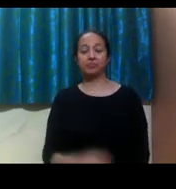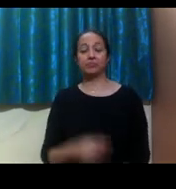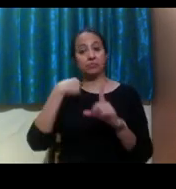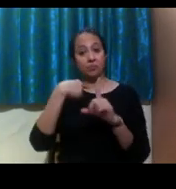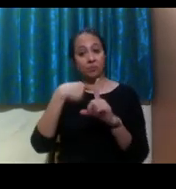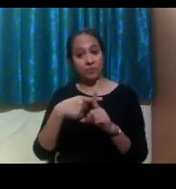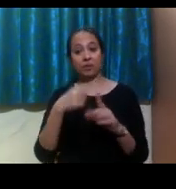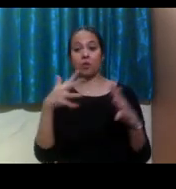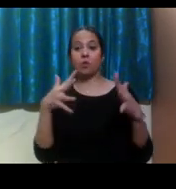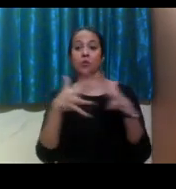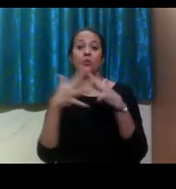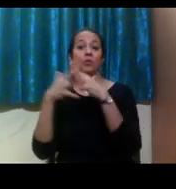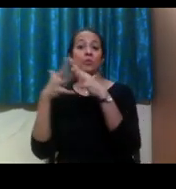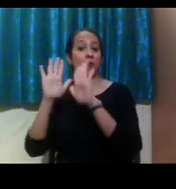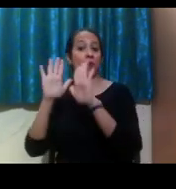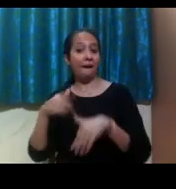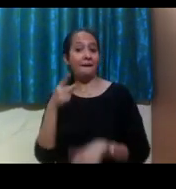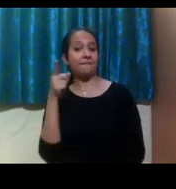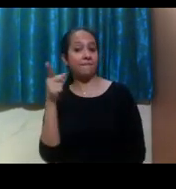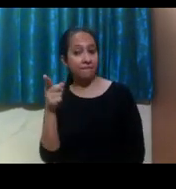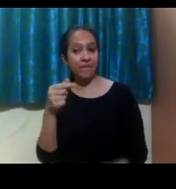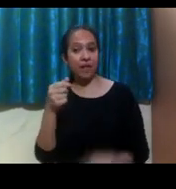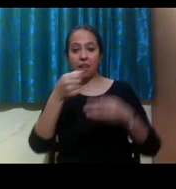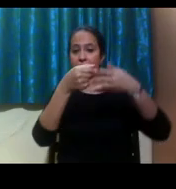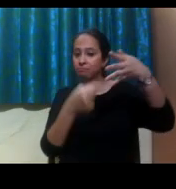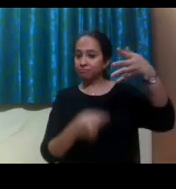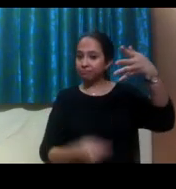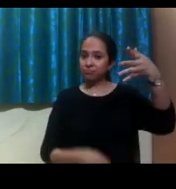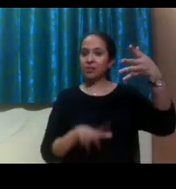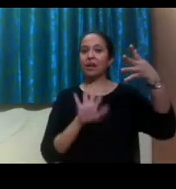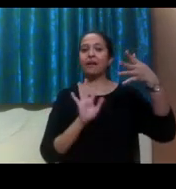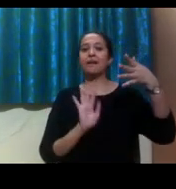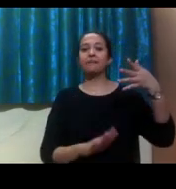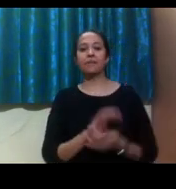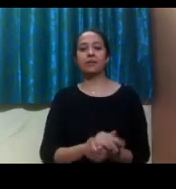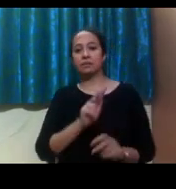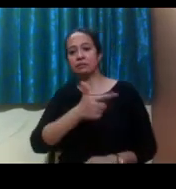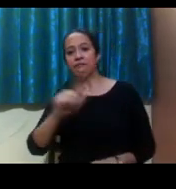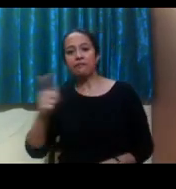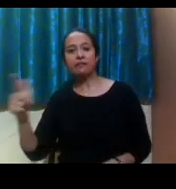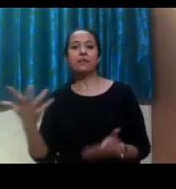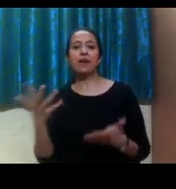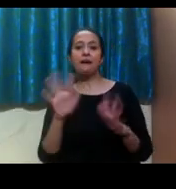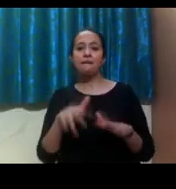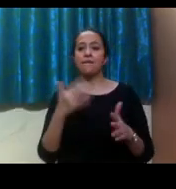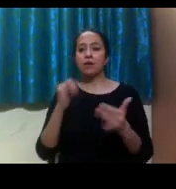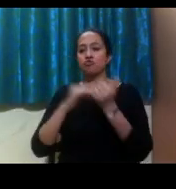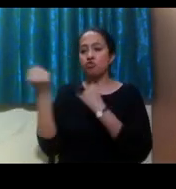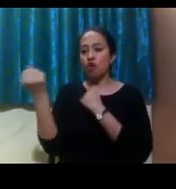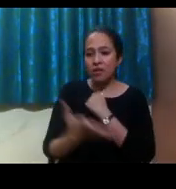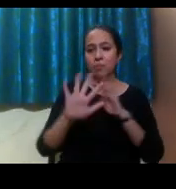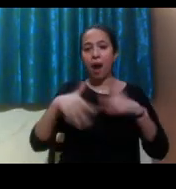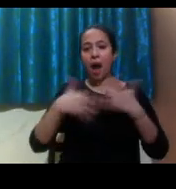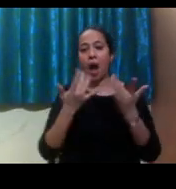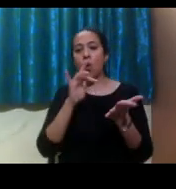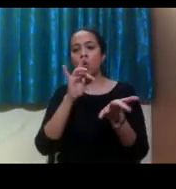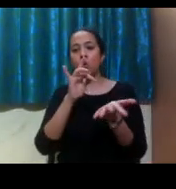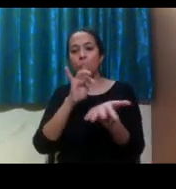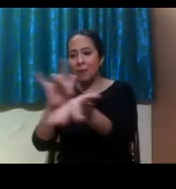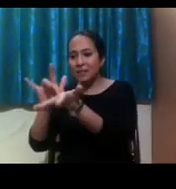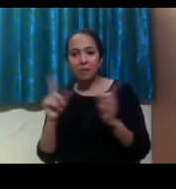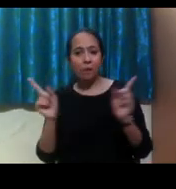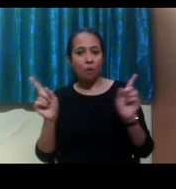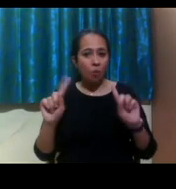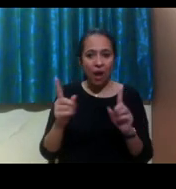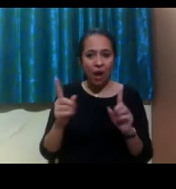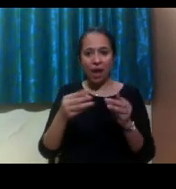our website, we do have a list of different, um, scholarships and different resources to look at. So our organization